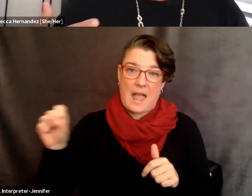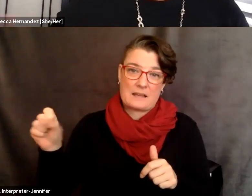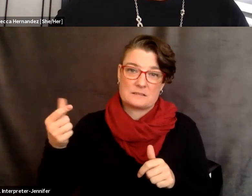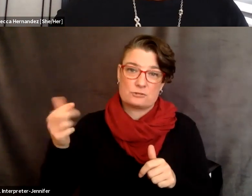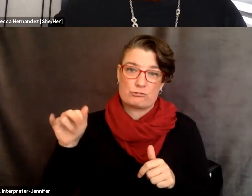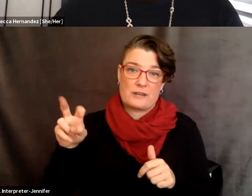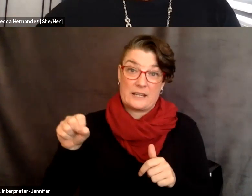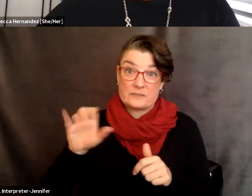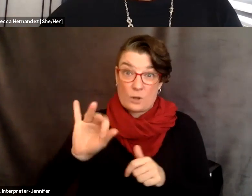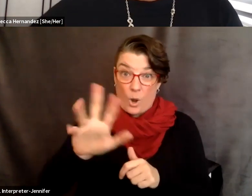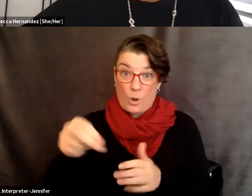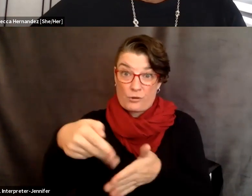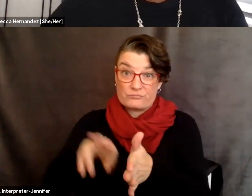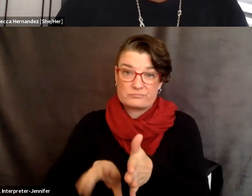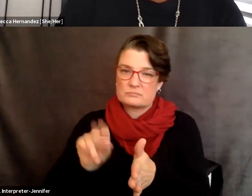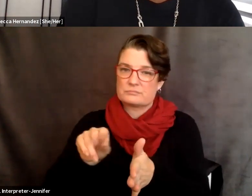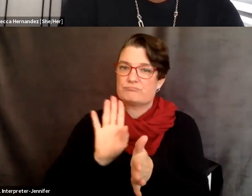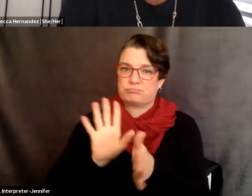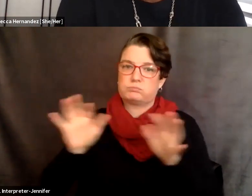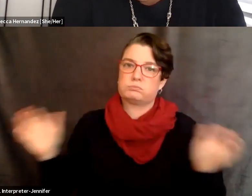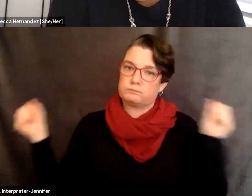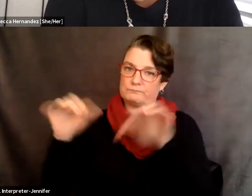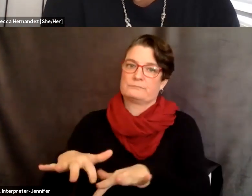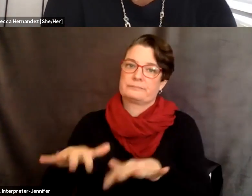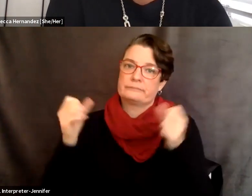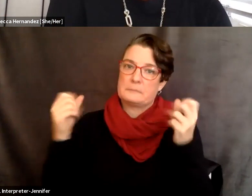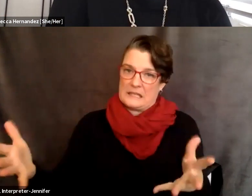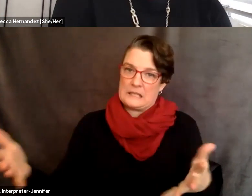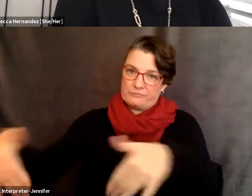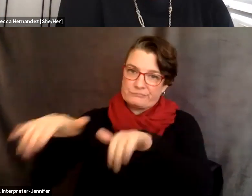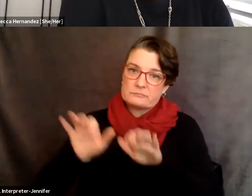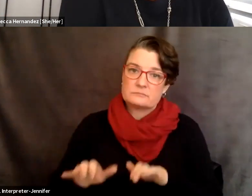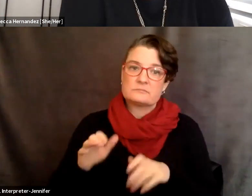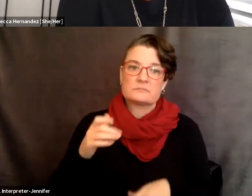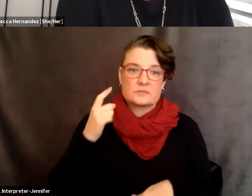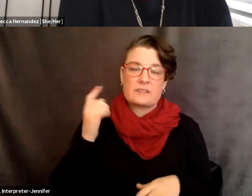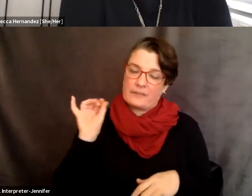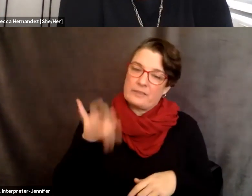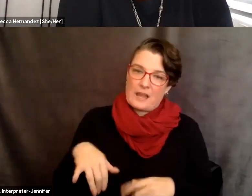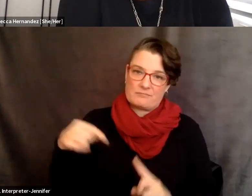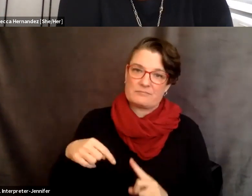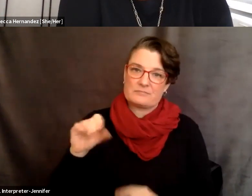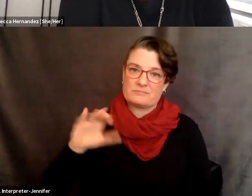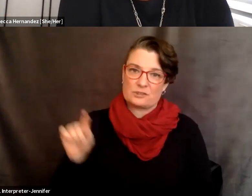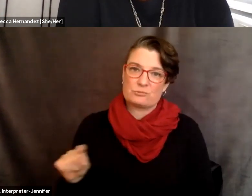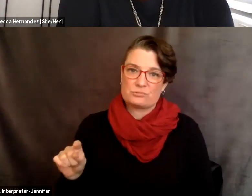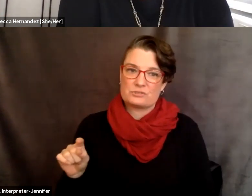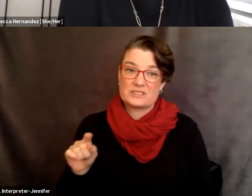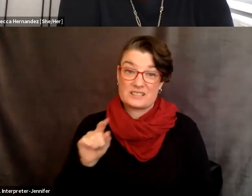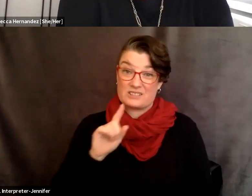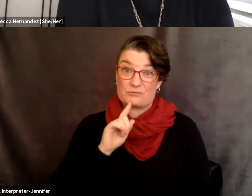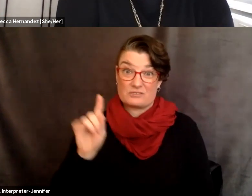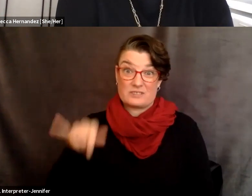so there, that, that was the case here in Santa Cruz, California, for those who are not here. Um, it's, it's not even near the, the church